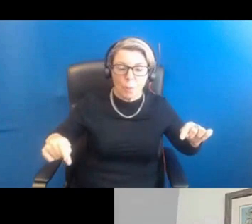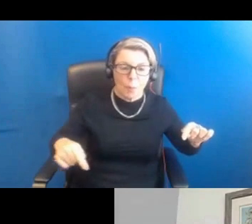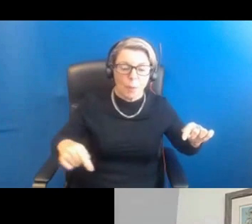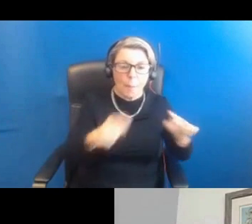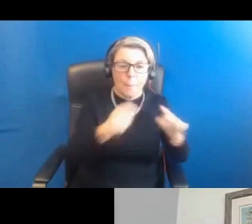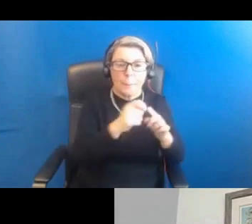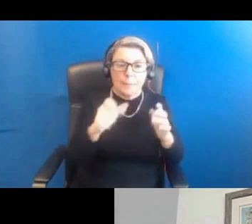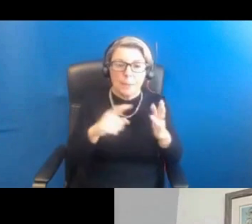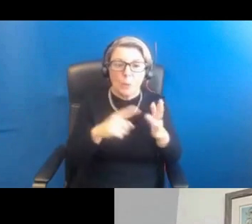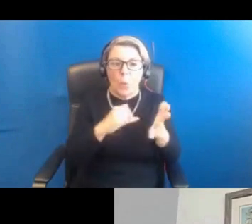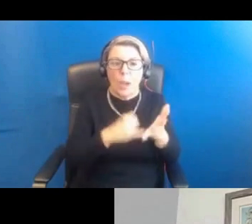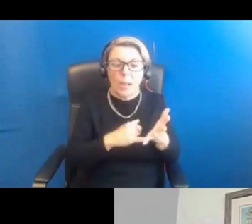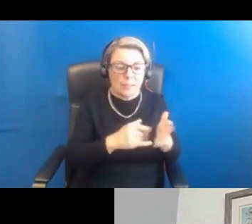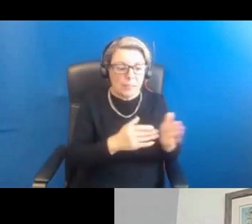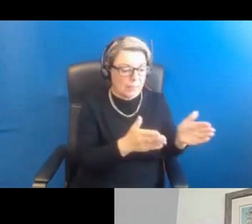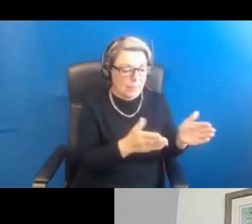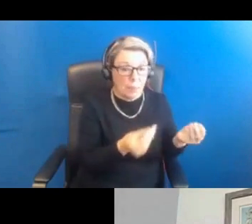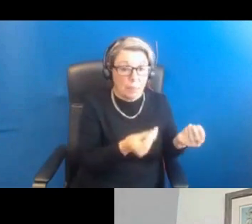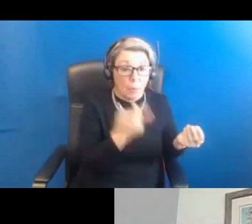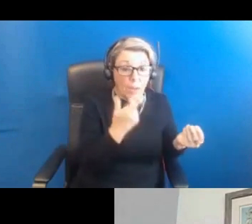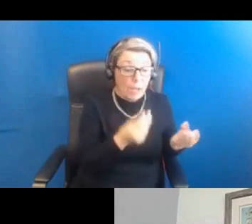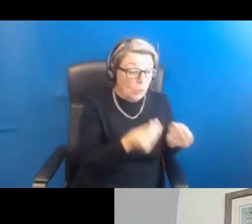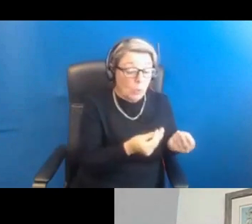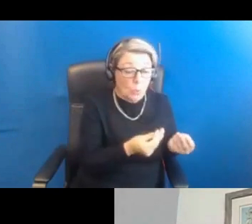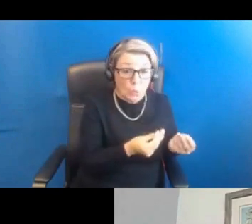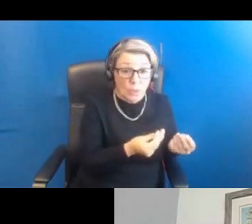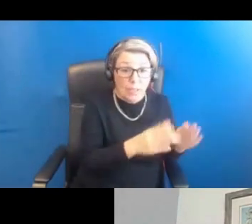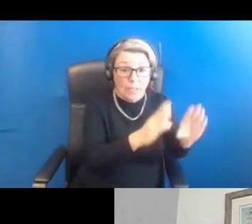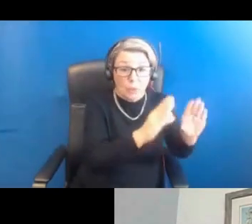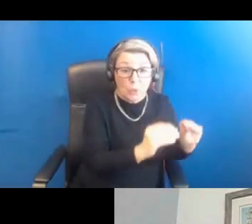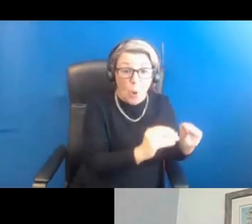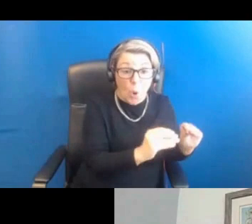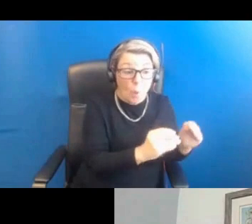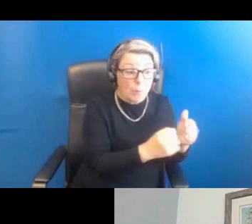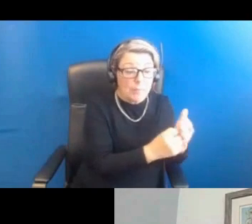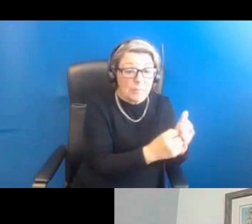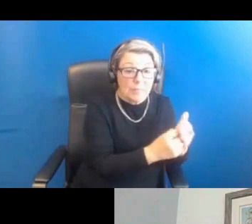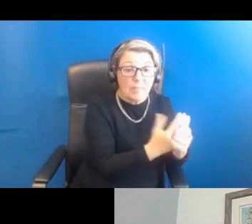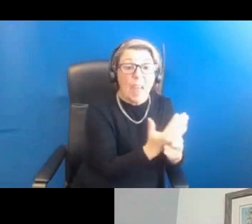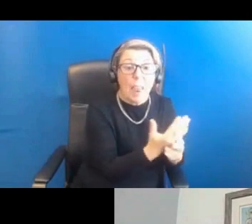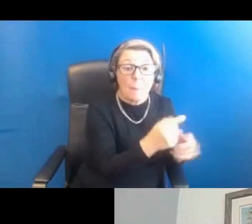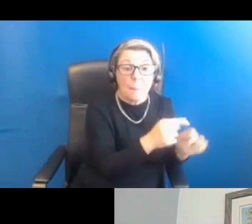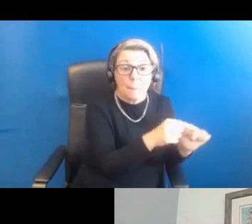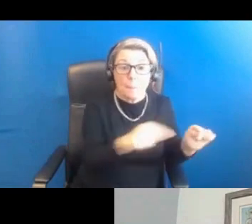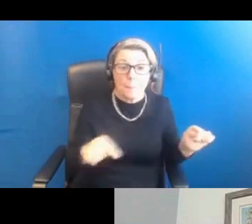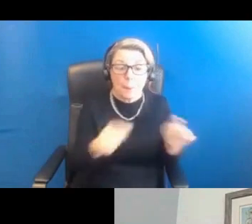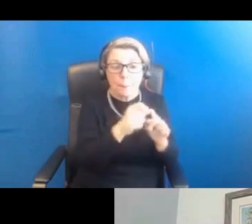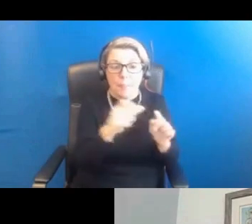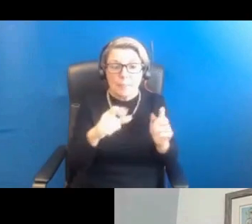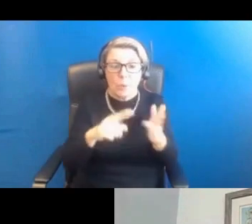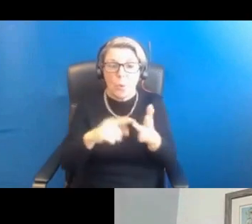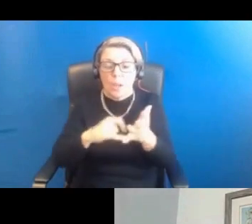that stage that will perhaps stop them developing the full PCOS later on. But this is still very, very